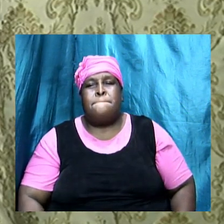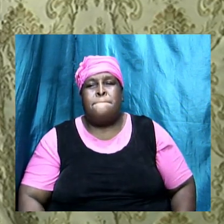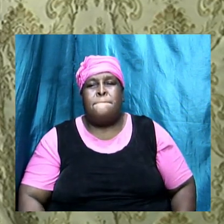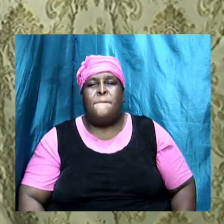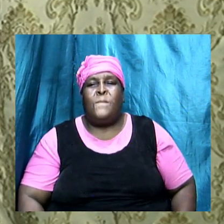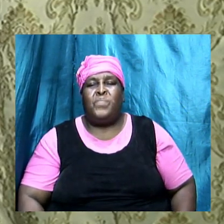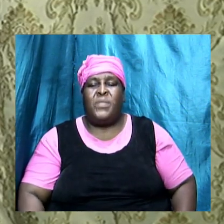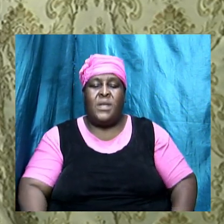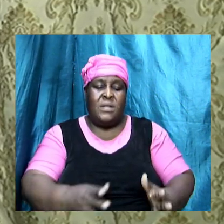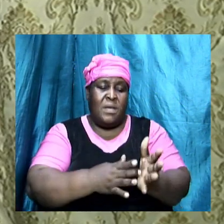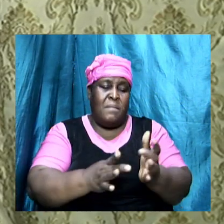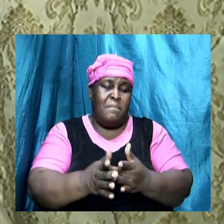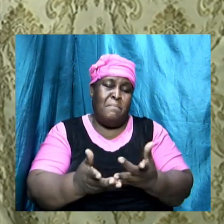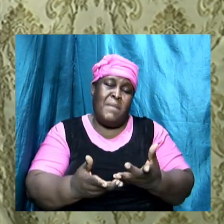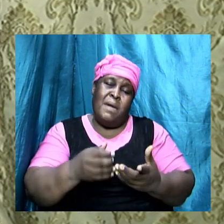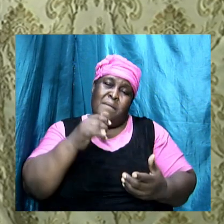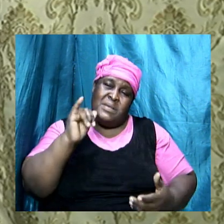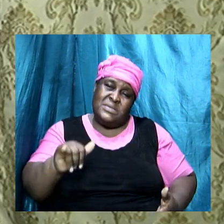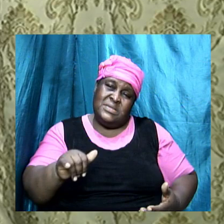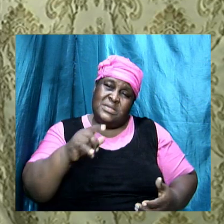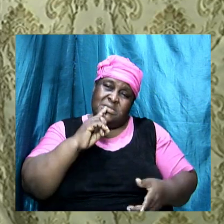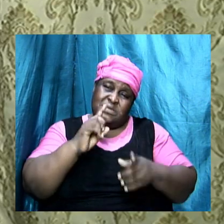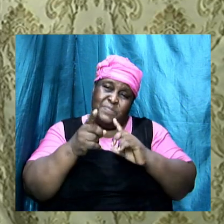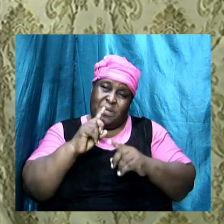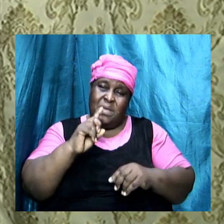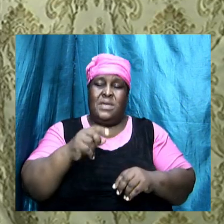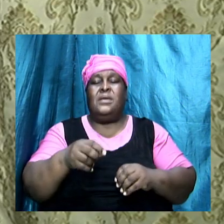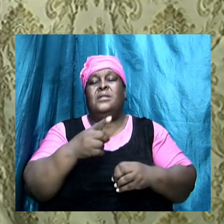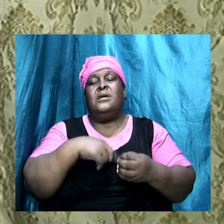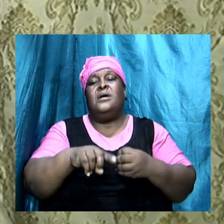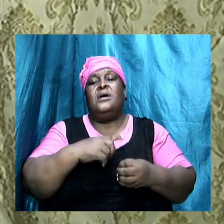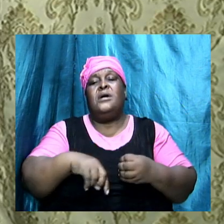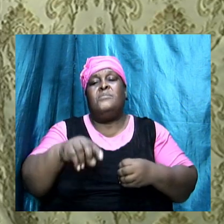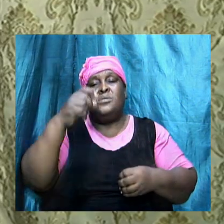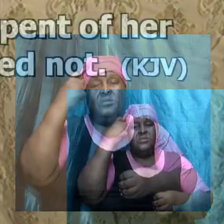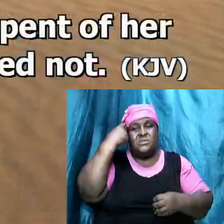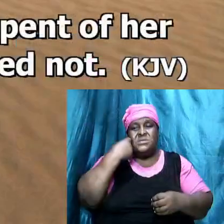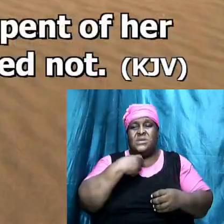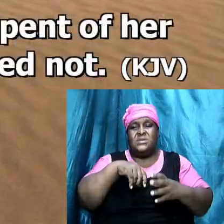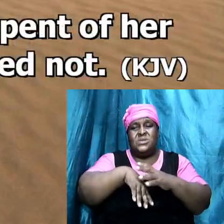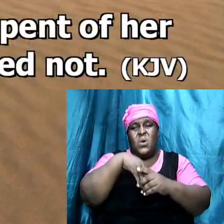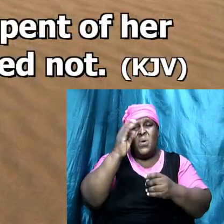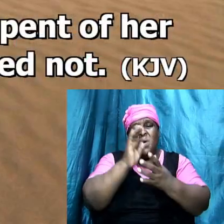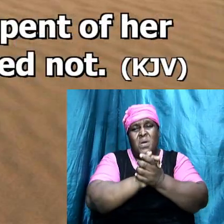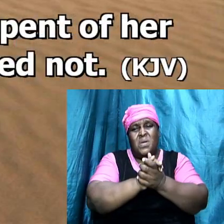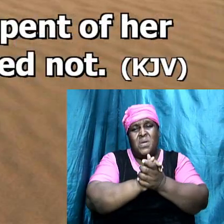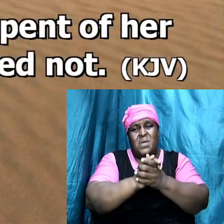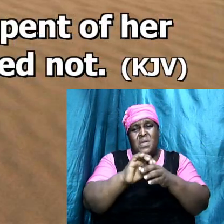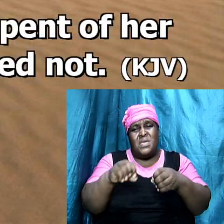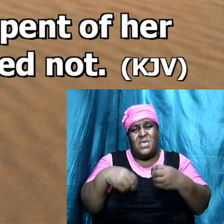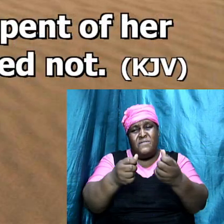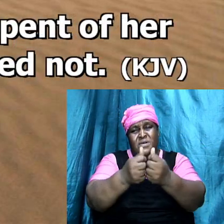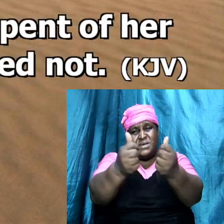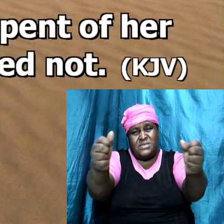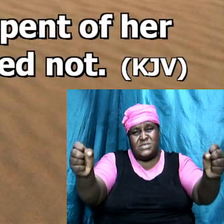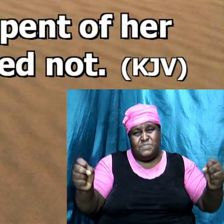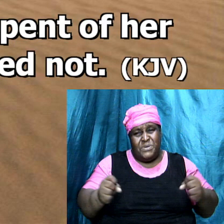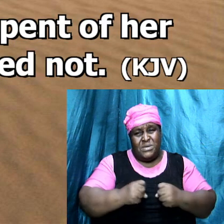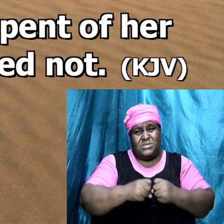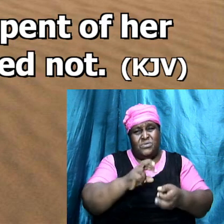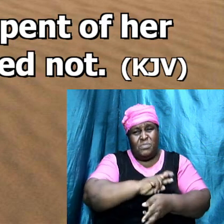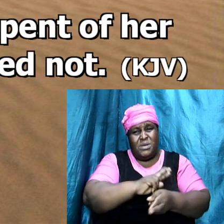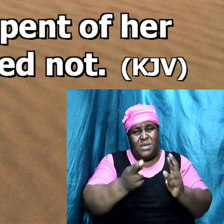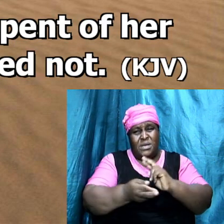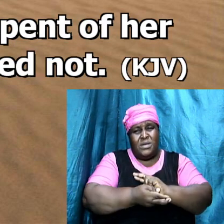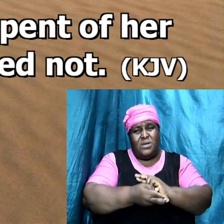21 and the Bible is still talking about fornication and I gave her space to repent of her fornication